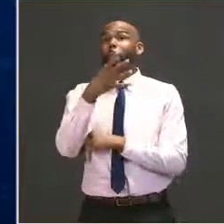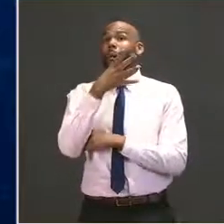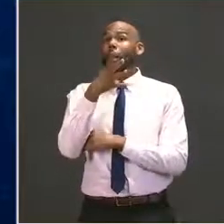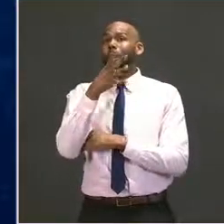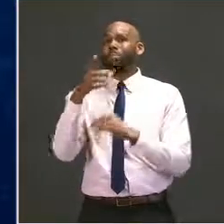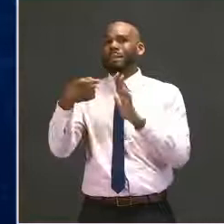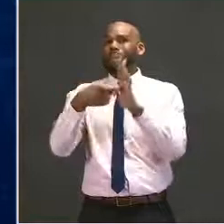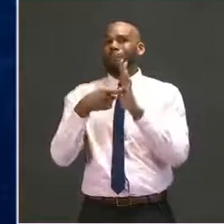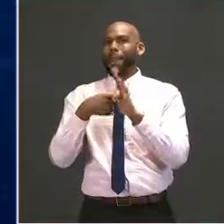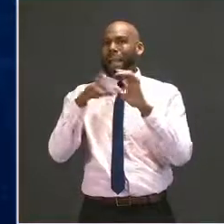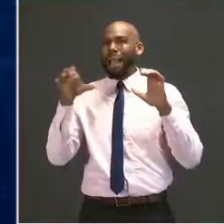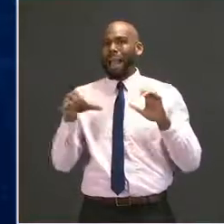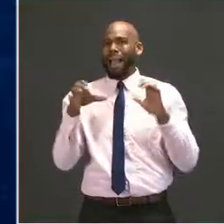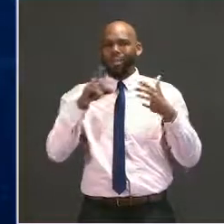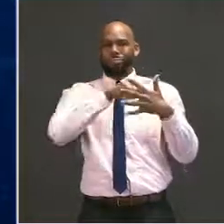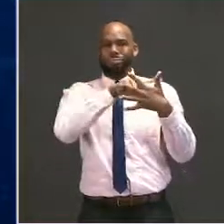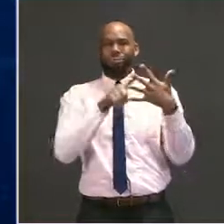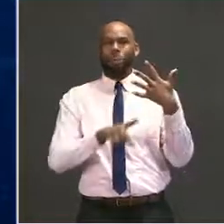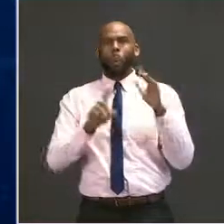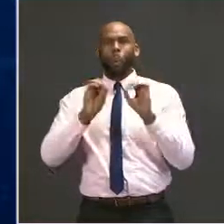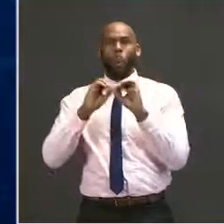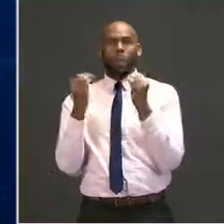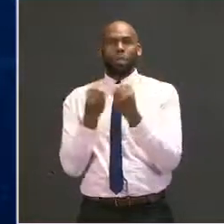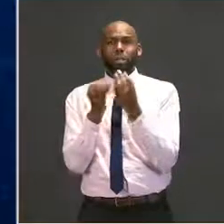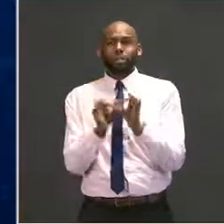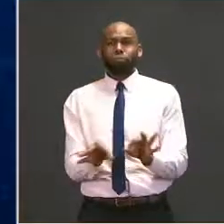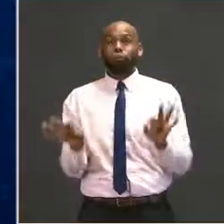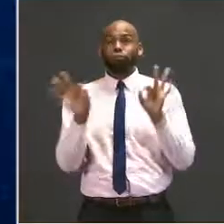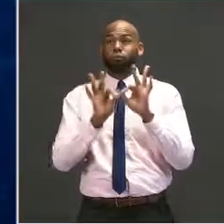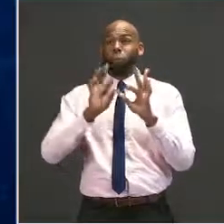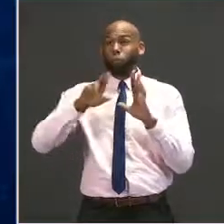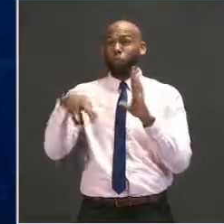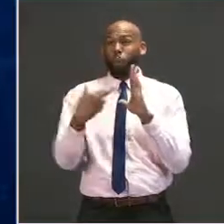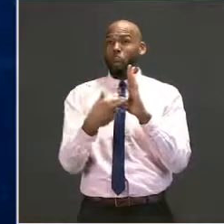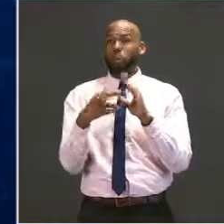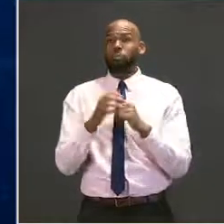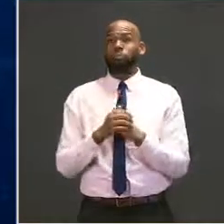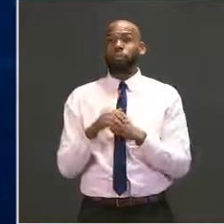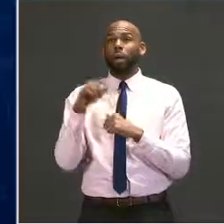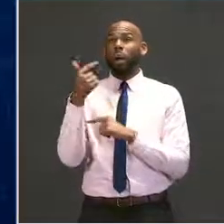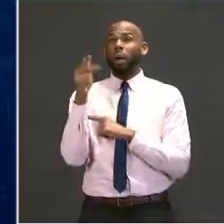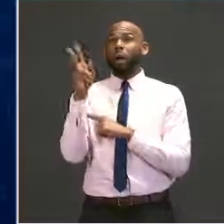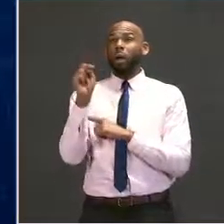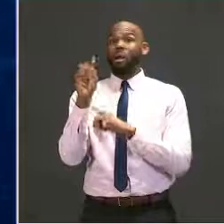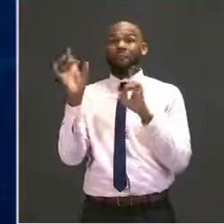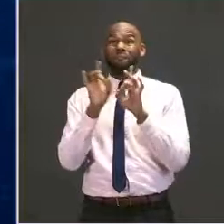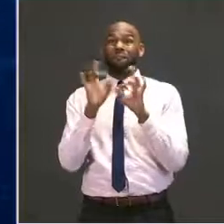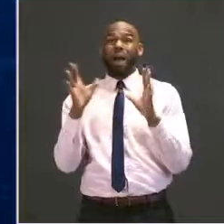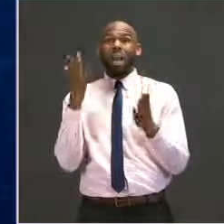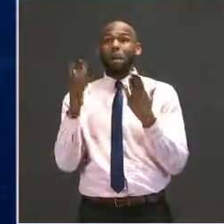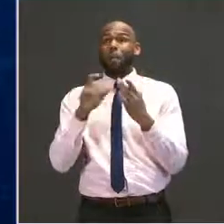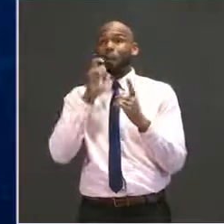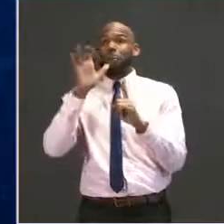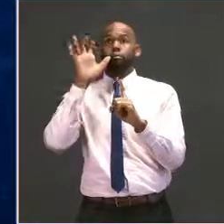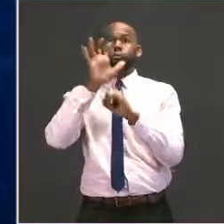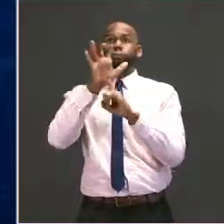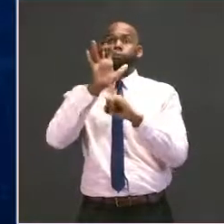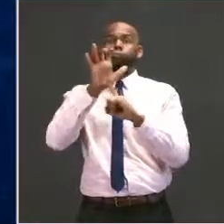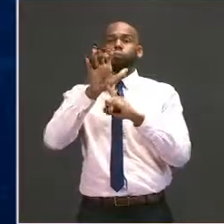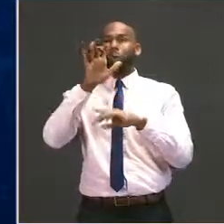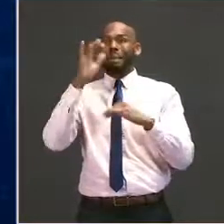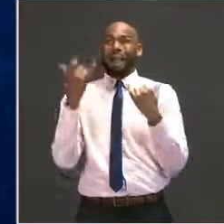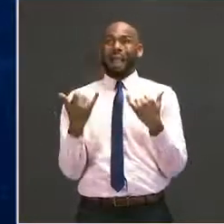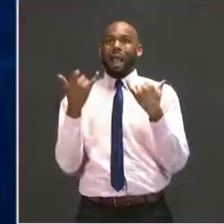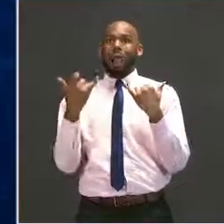These organizations all have a critical role to play. Gun violence may not be in the headlines today or right now, but gun